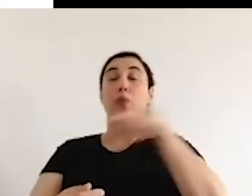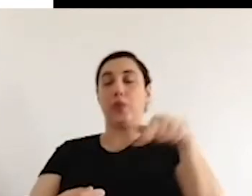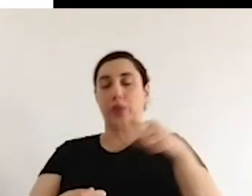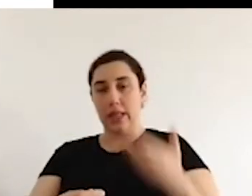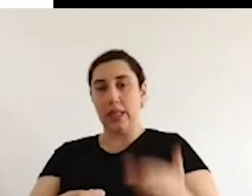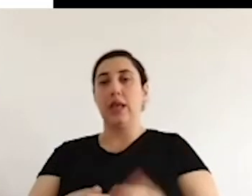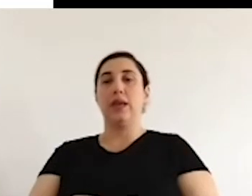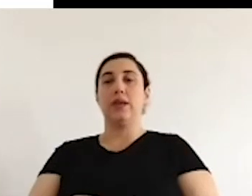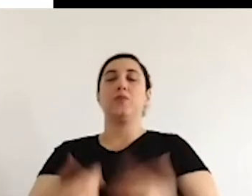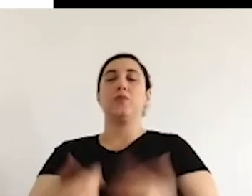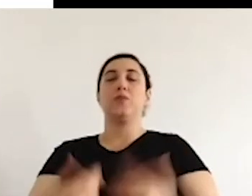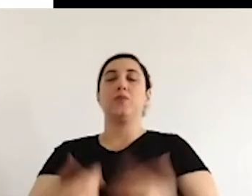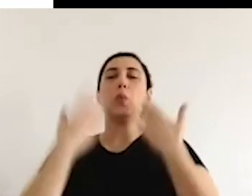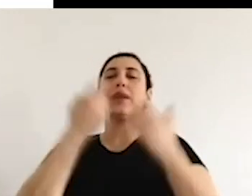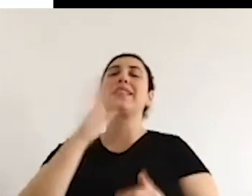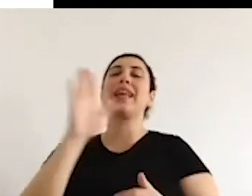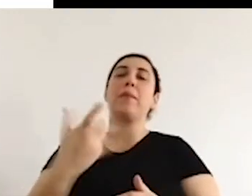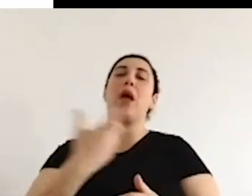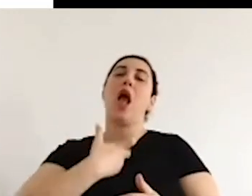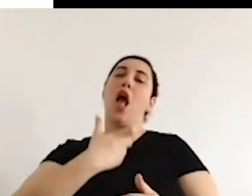another purpose.